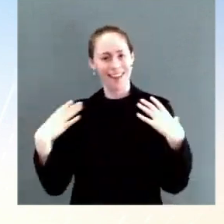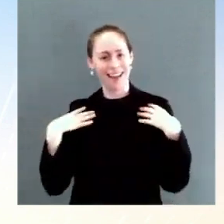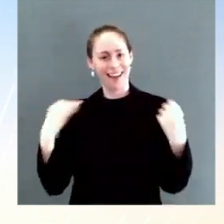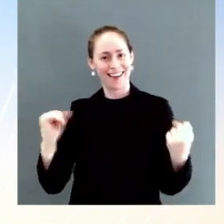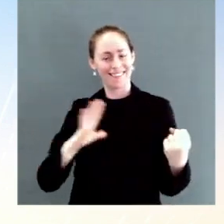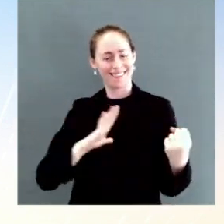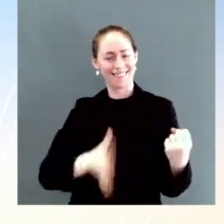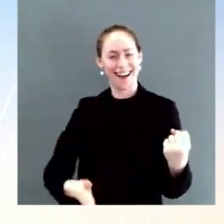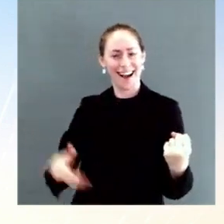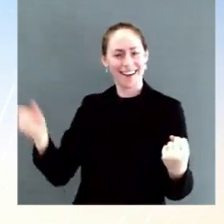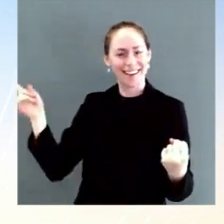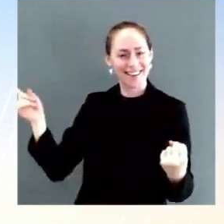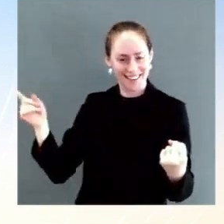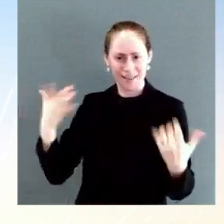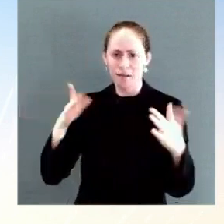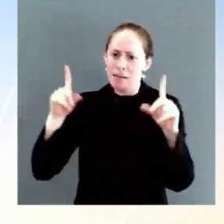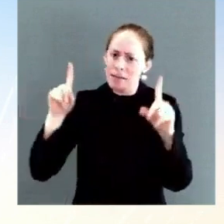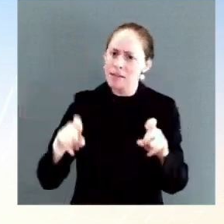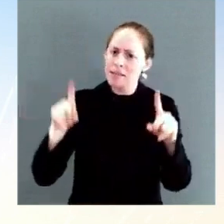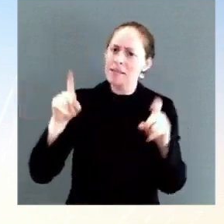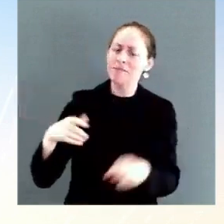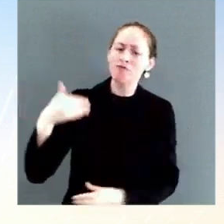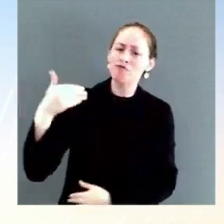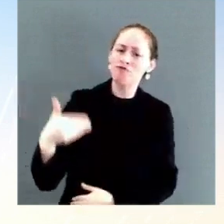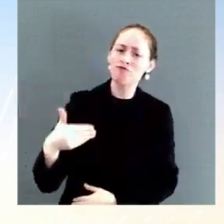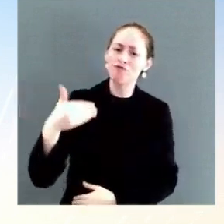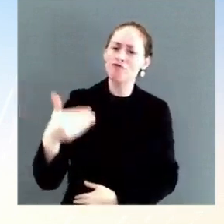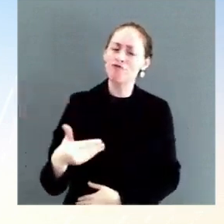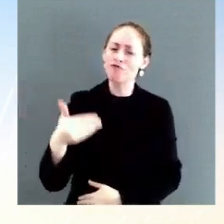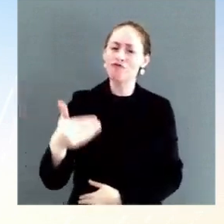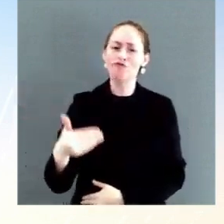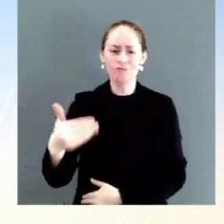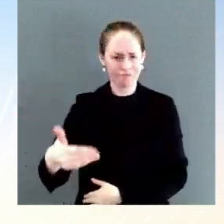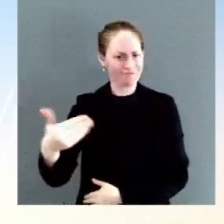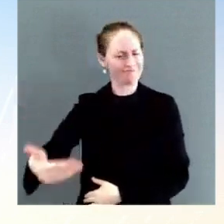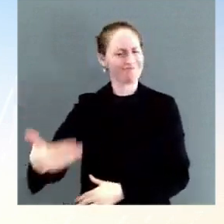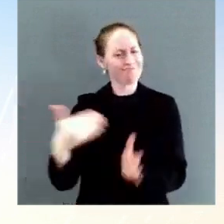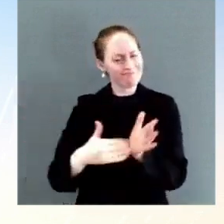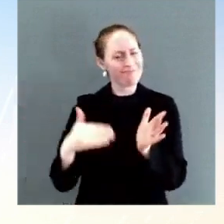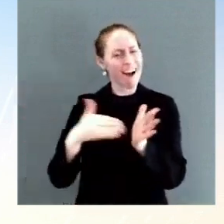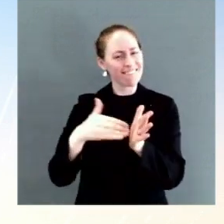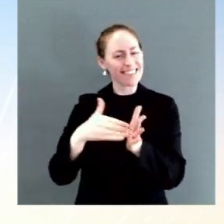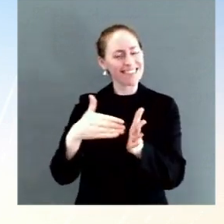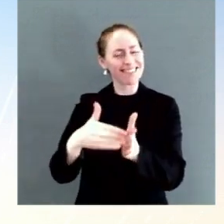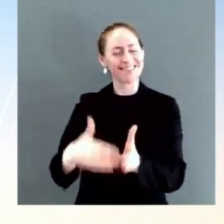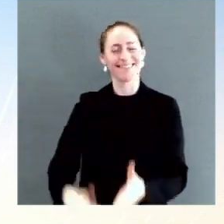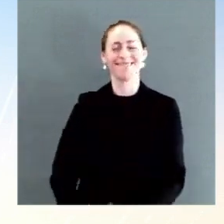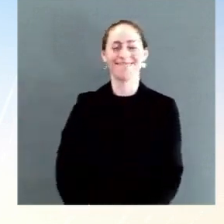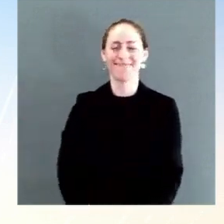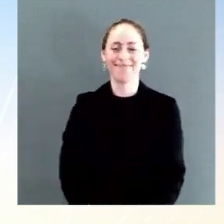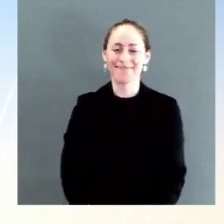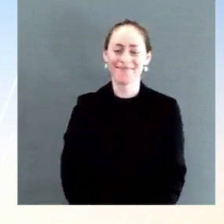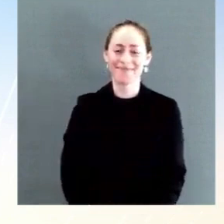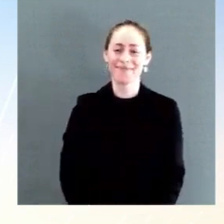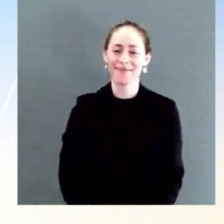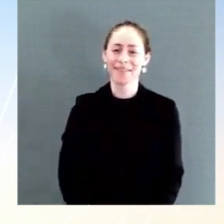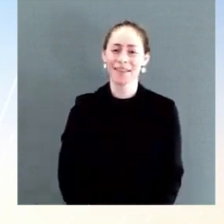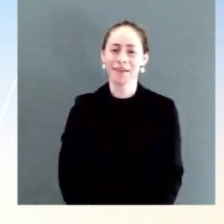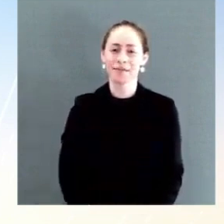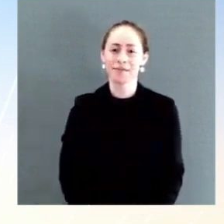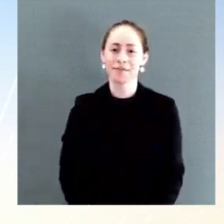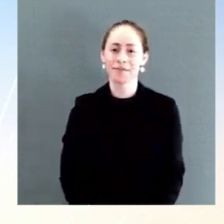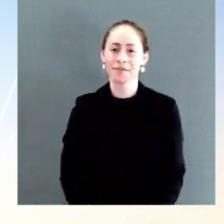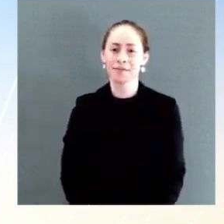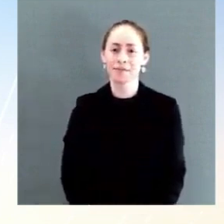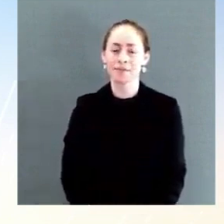asked about. But I would note what is not lost on us is that no one should be surprised that currently in